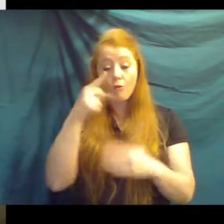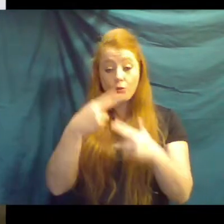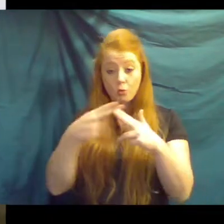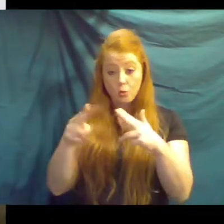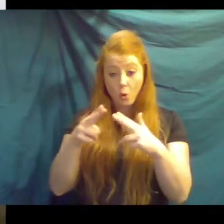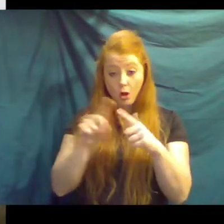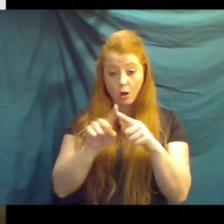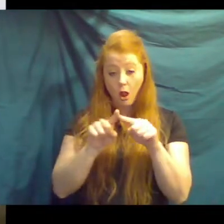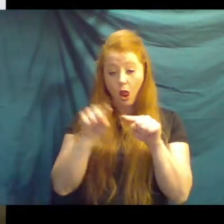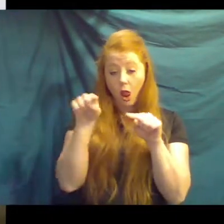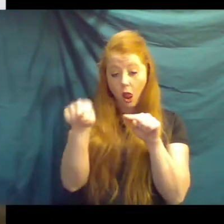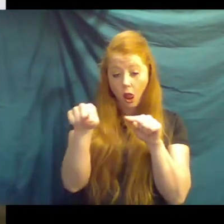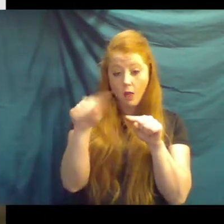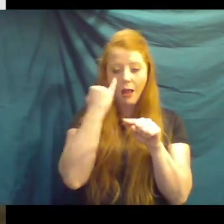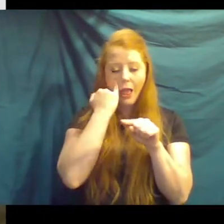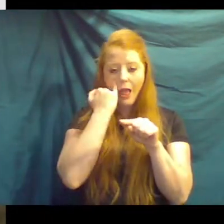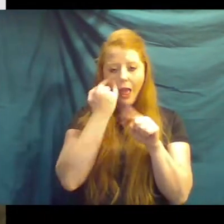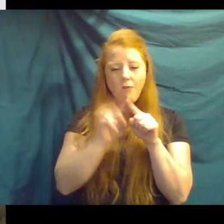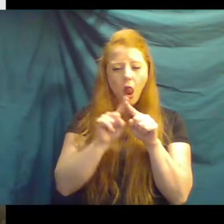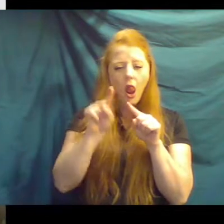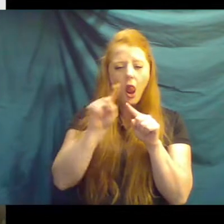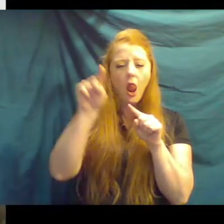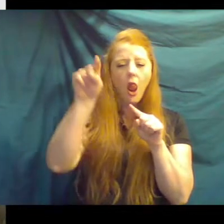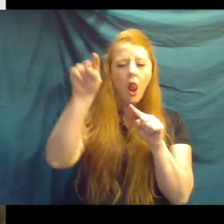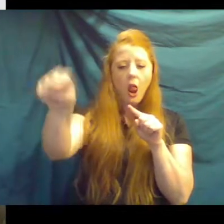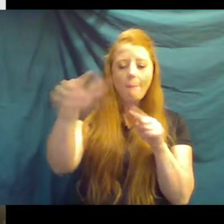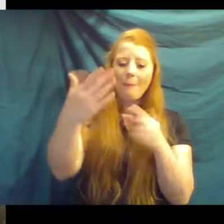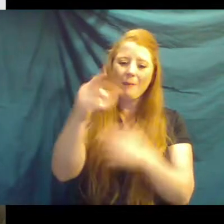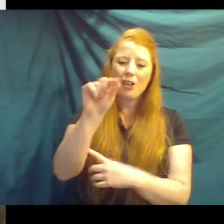would probably be, they could run longer at like 20 miles per hour.